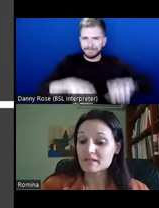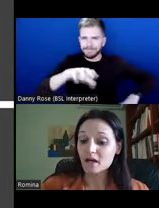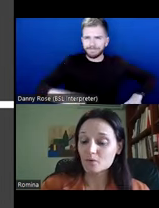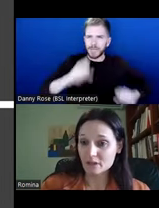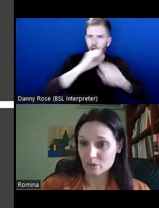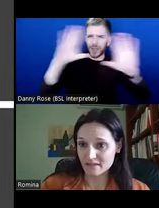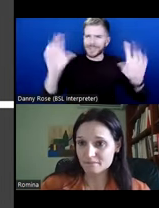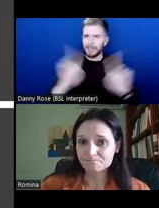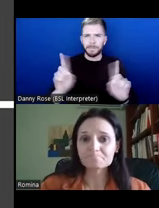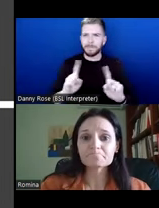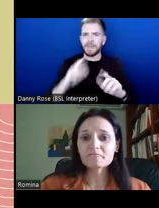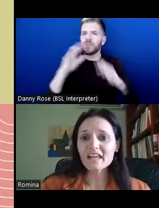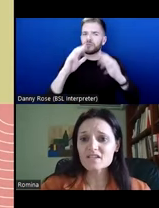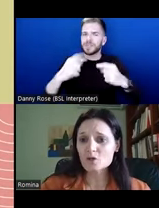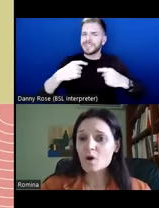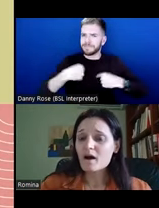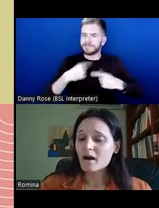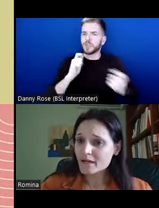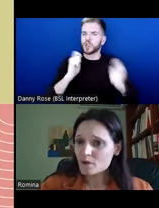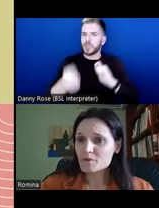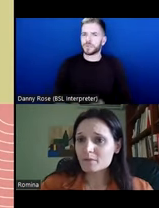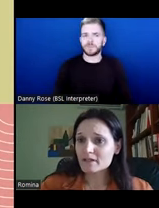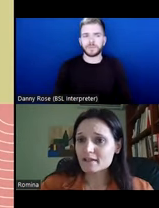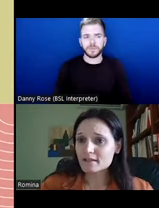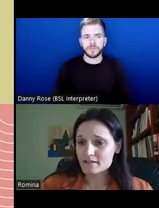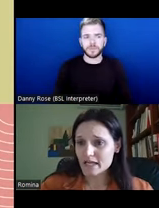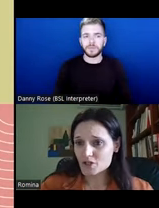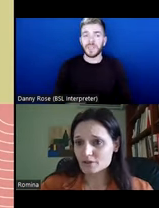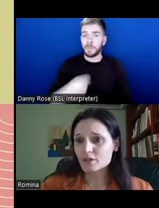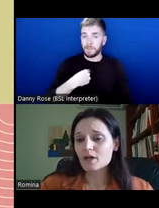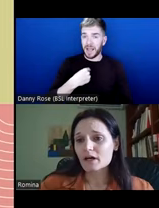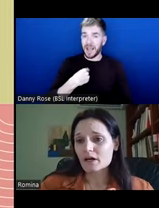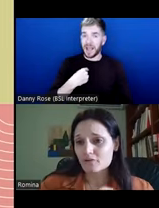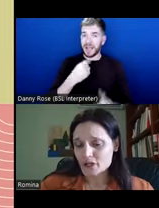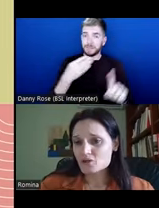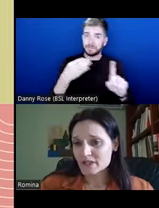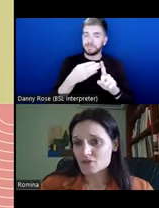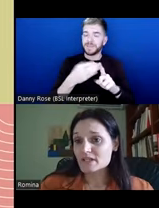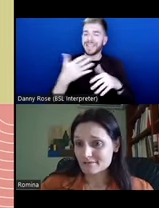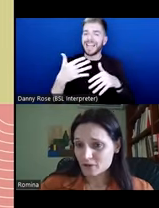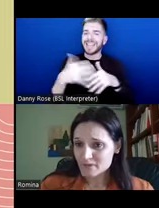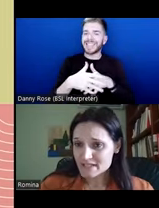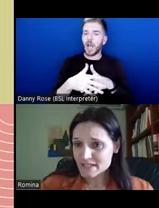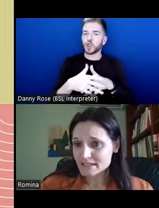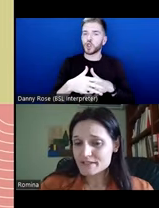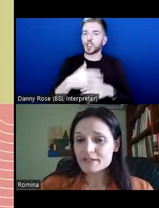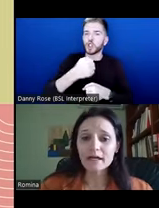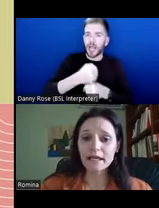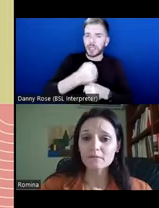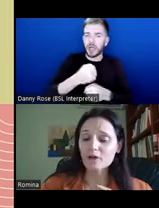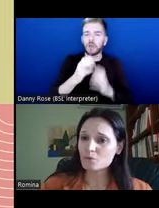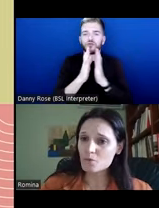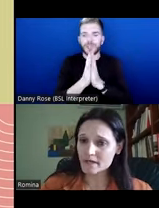disciplines I work with. So, I work primarily at the intersection of gender, religious, and development studies,